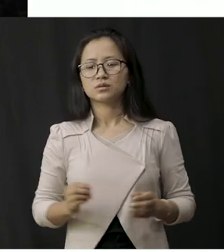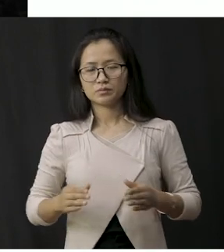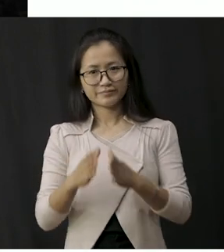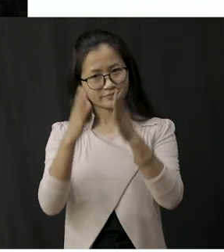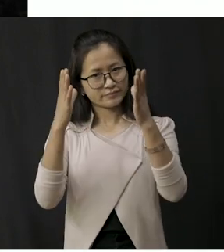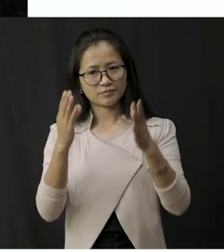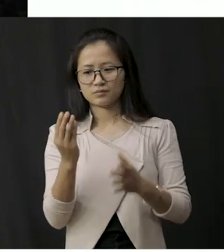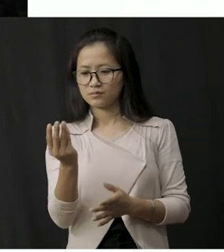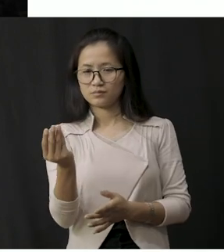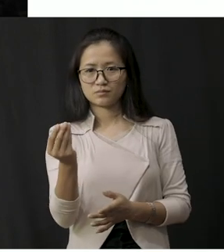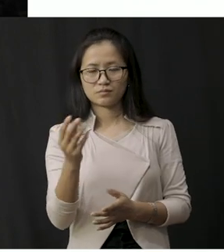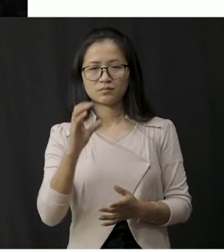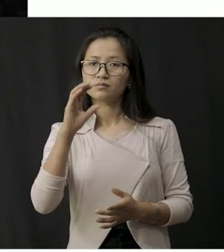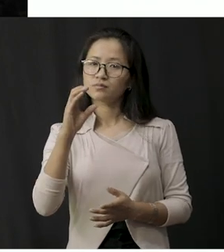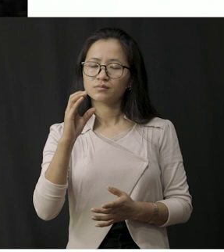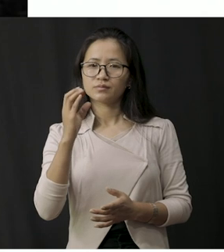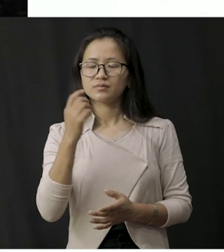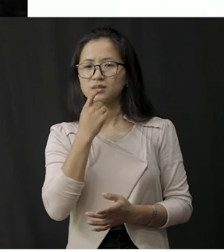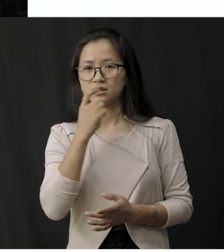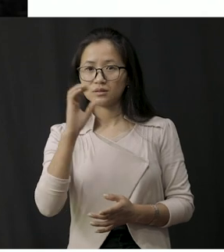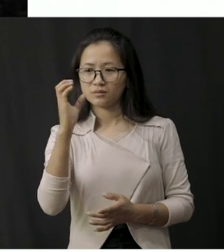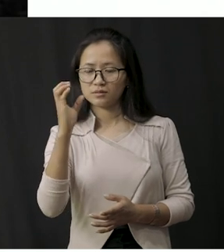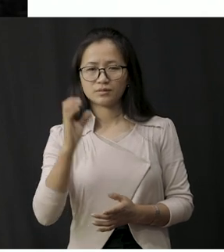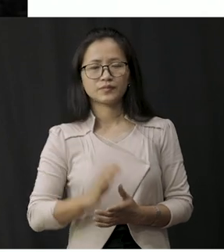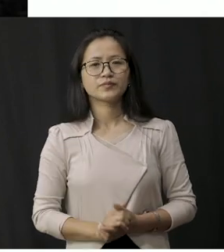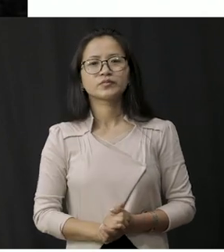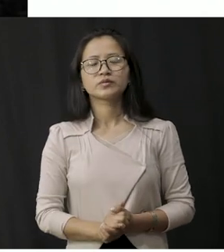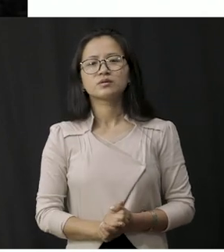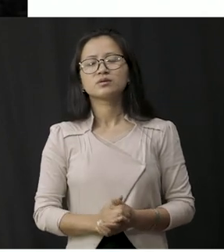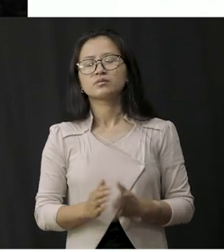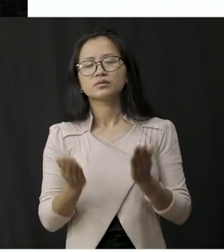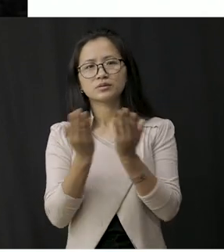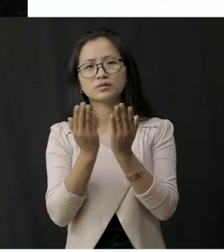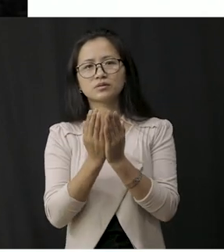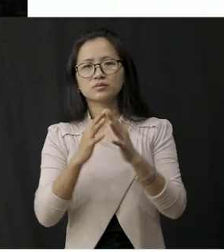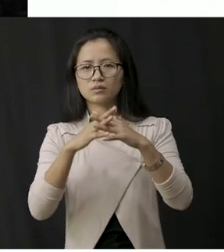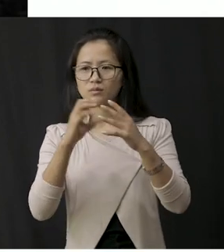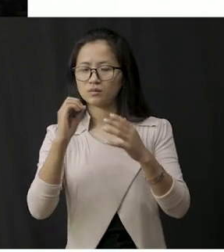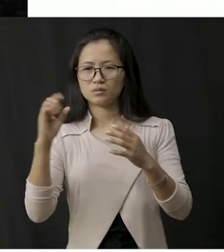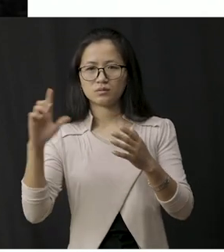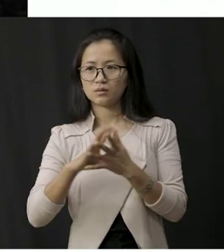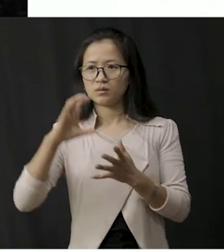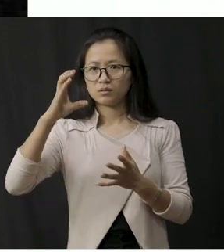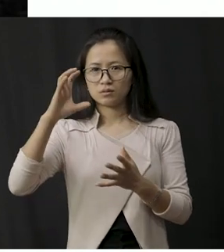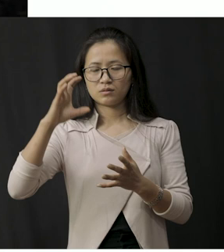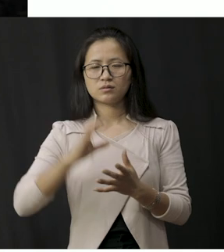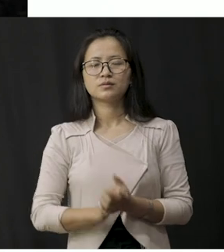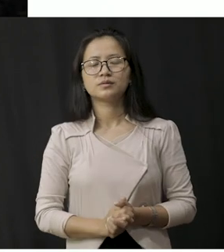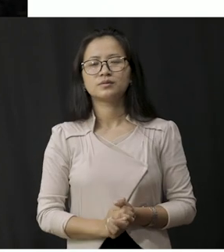plants just like we have studied wool right the wool the wool the cloths the woolen material was obtained from